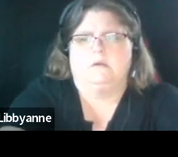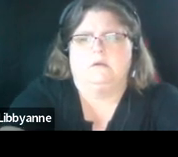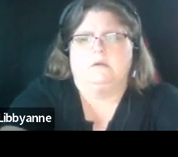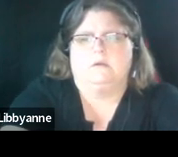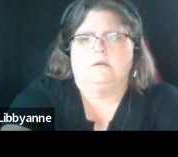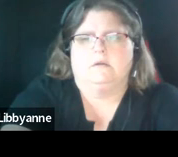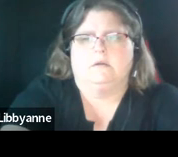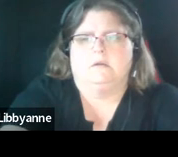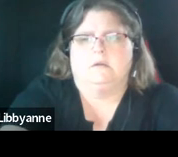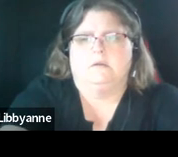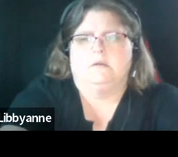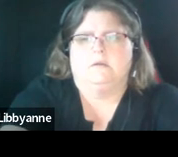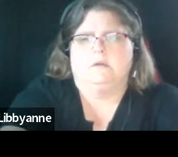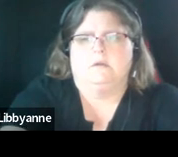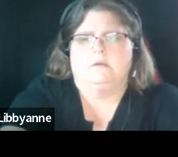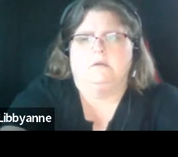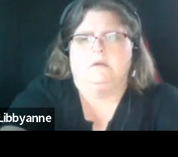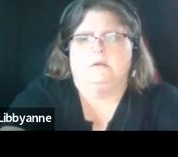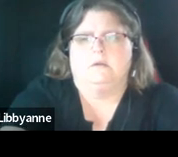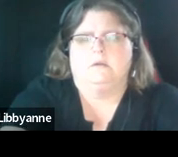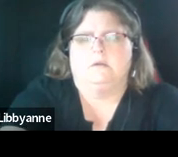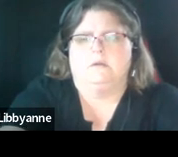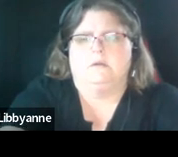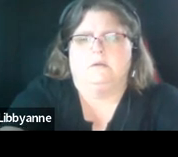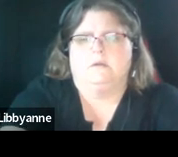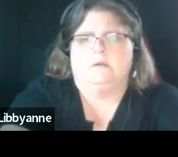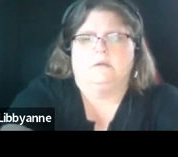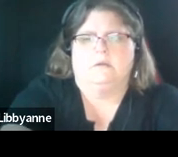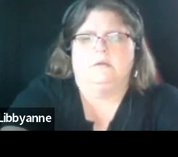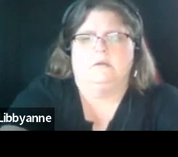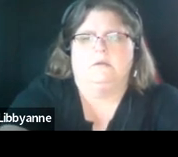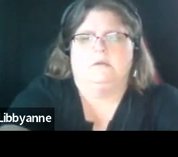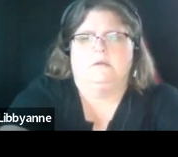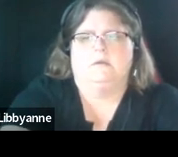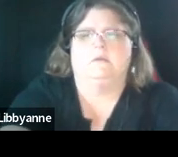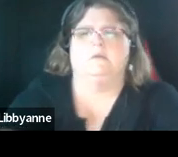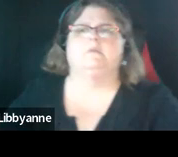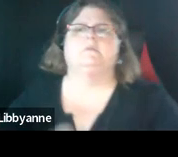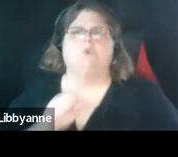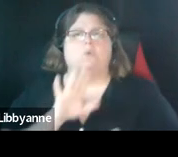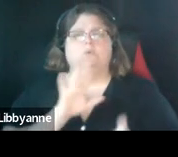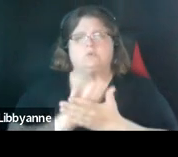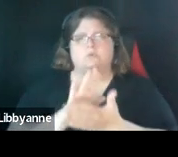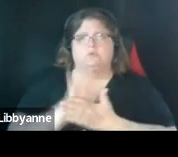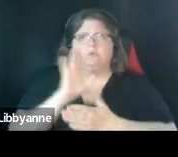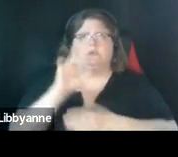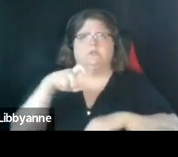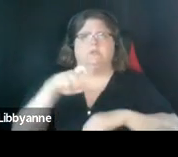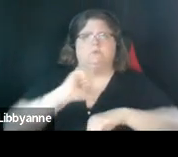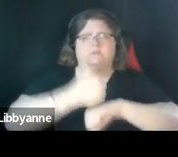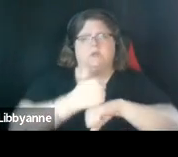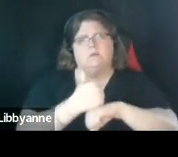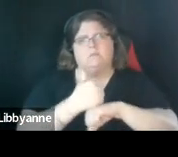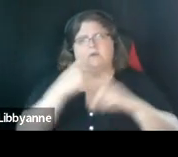in order to do that you know uh schools and the district centrally will need to set up effective systems and i think that we should say that